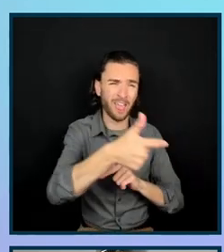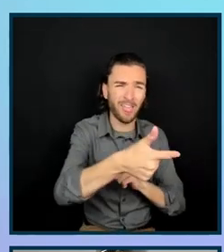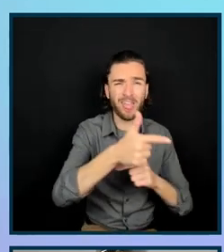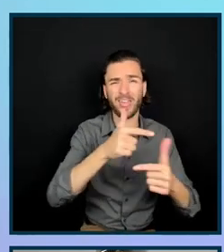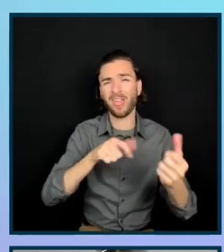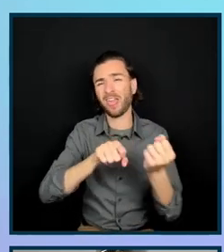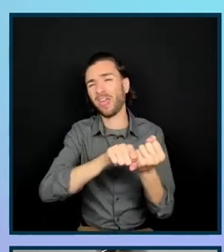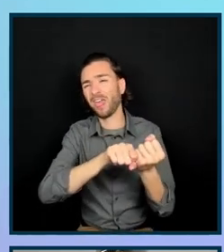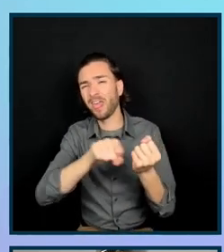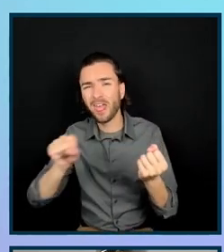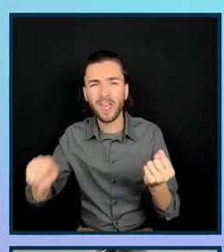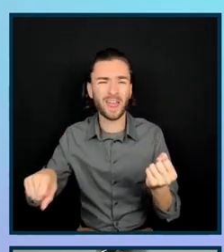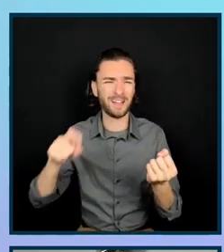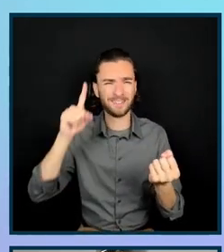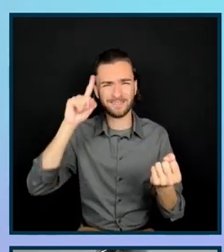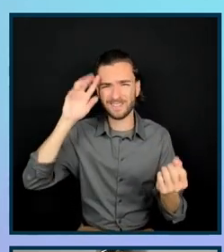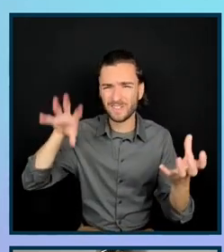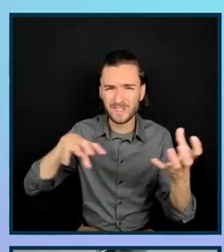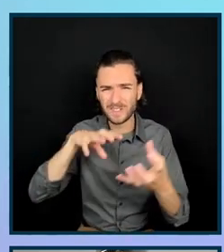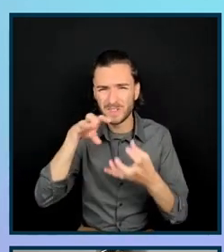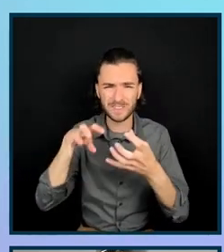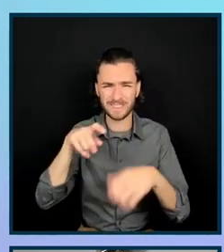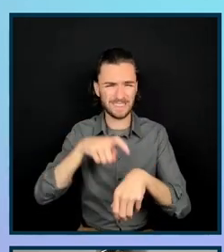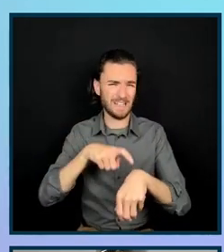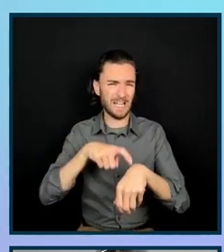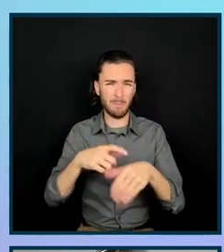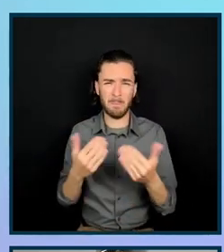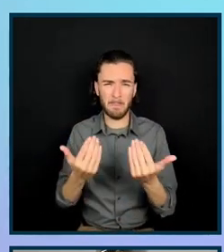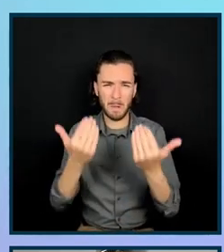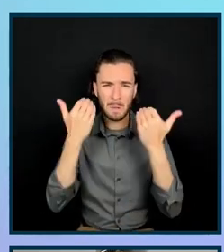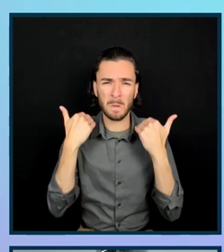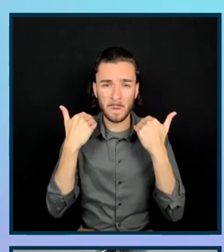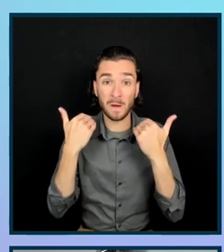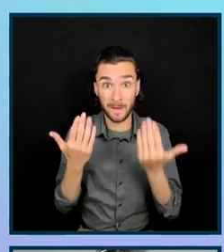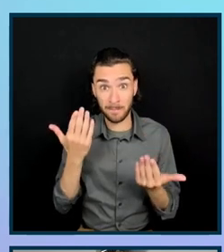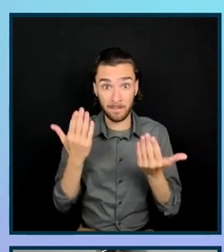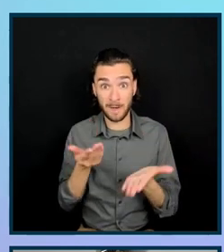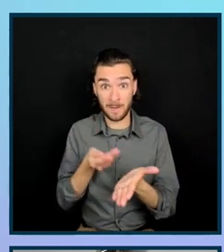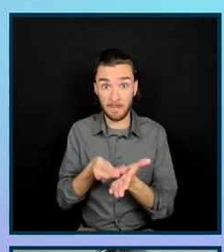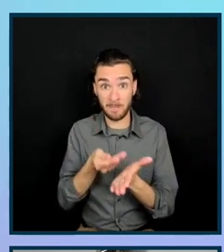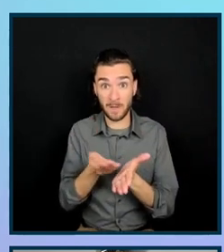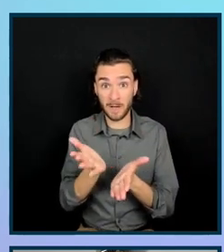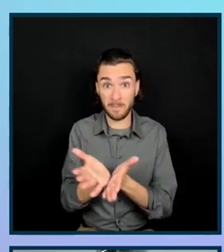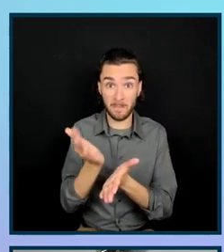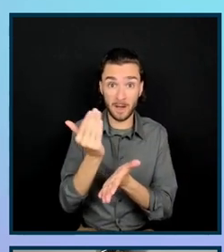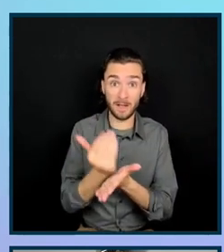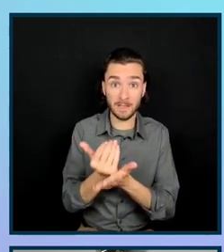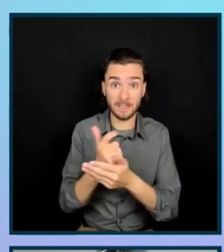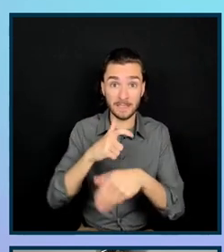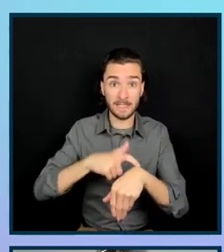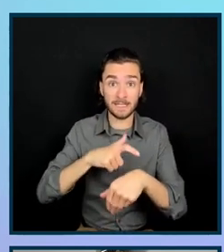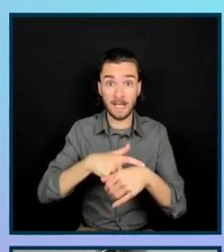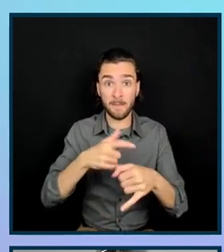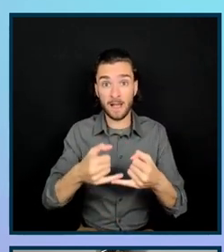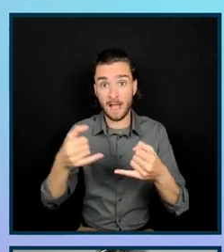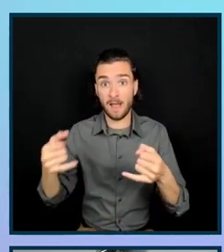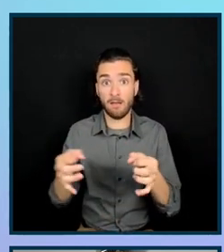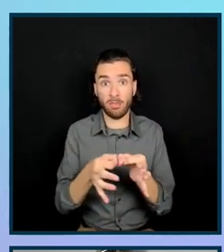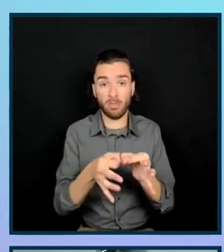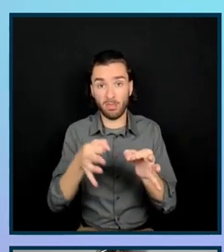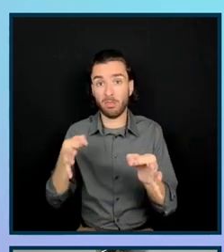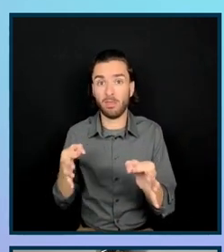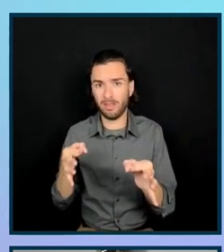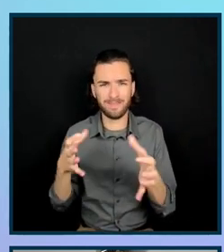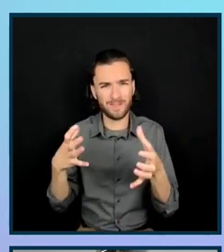questions that's just going to eat up a lot of time, and can potentially put your client's budget and their timeline at risk. So when you are